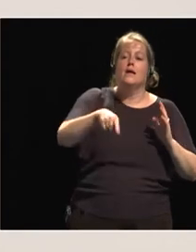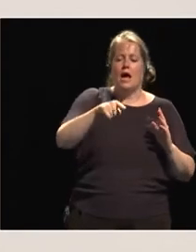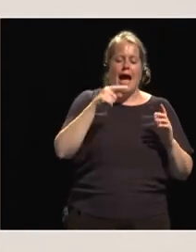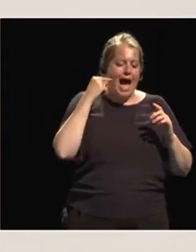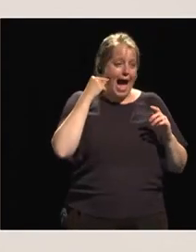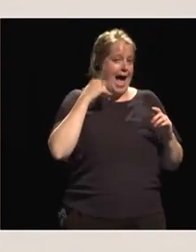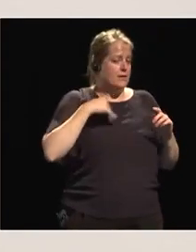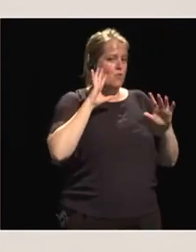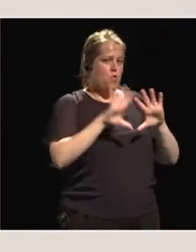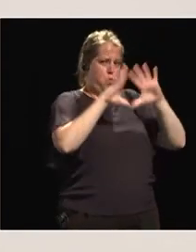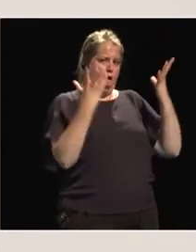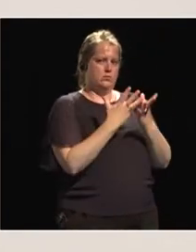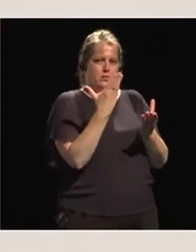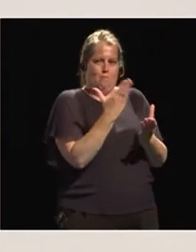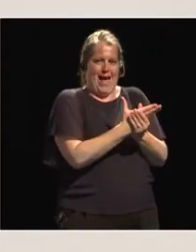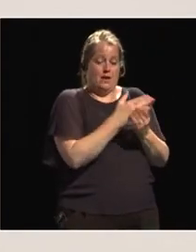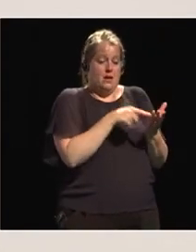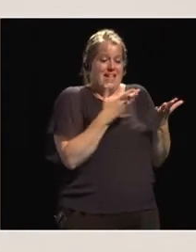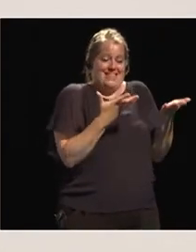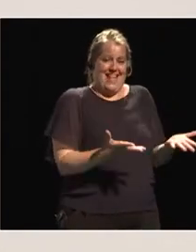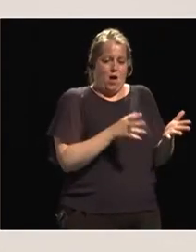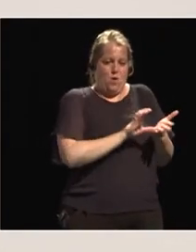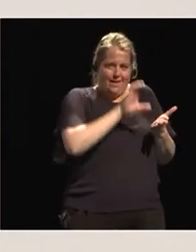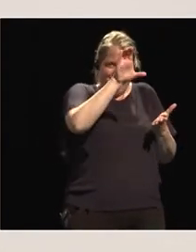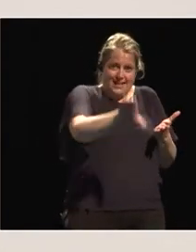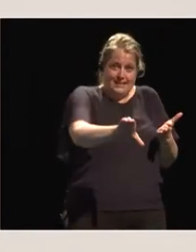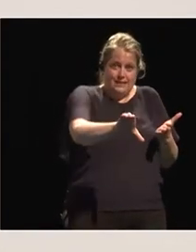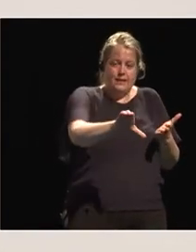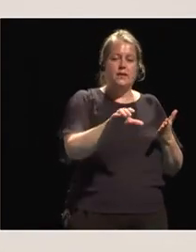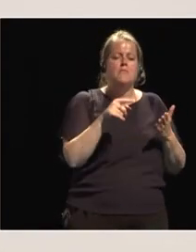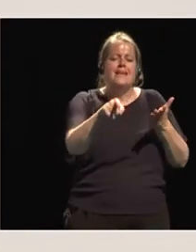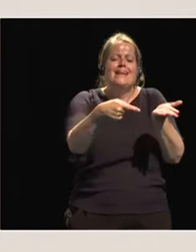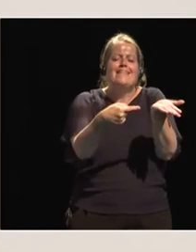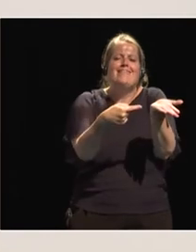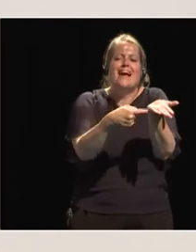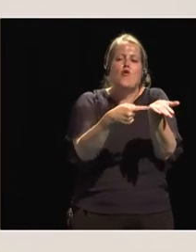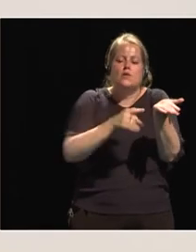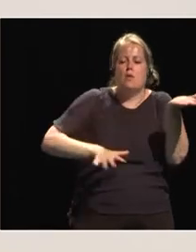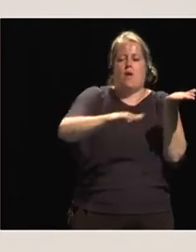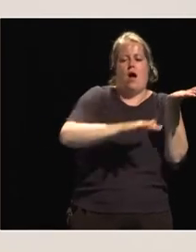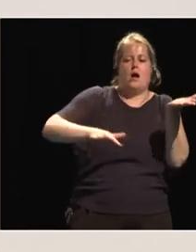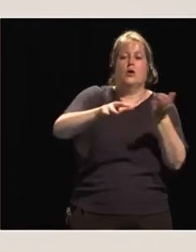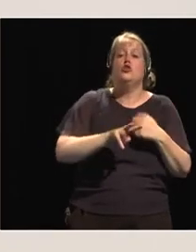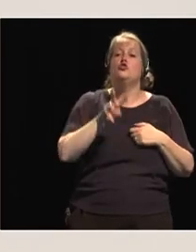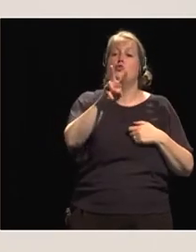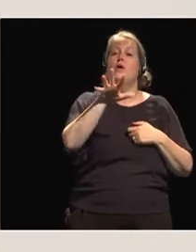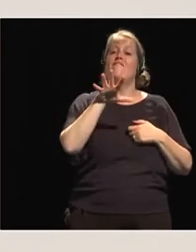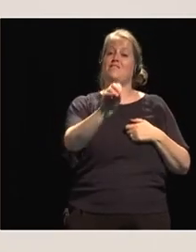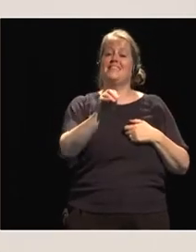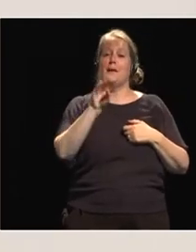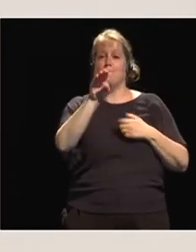Bank are now investing for the technology park with 250 million.